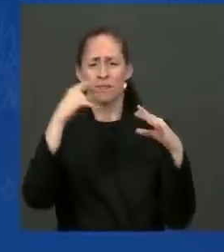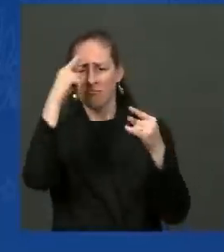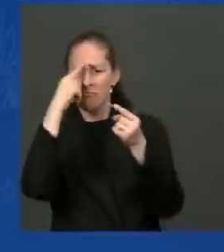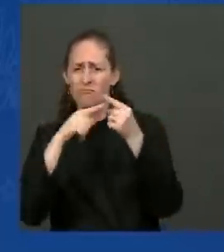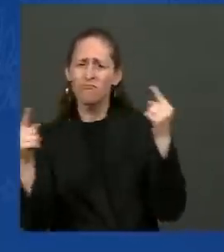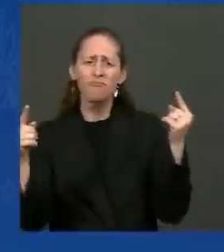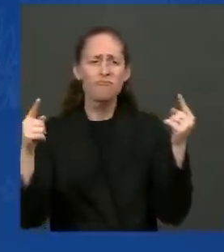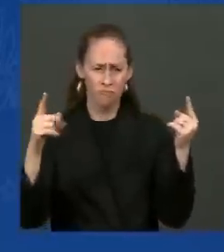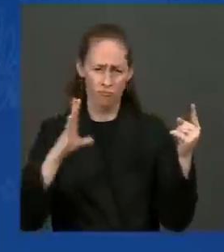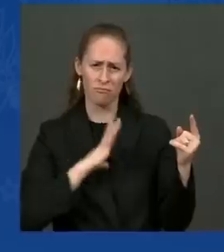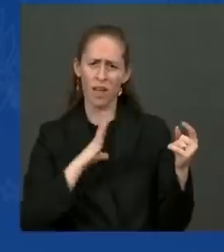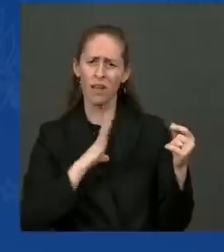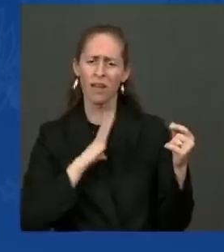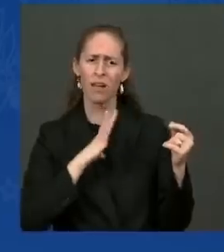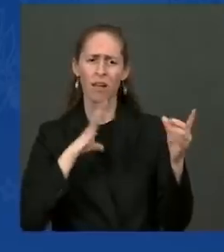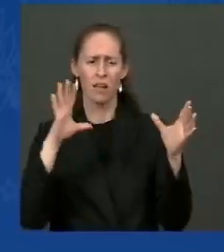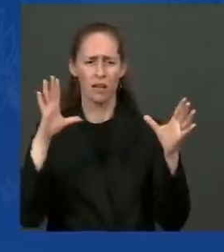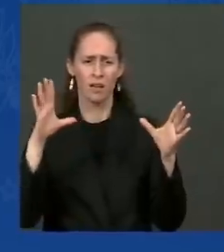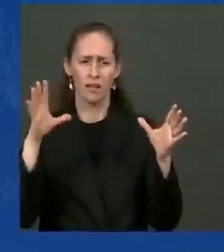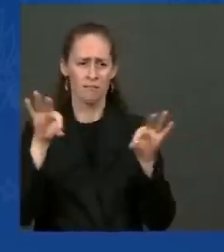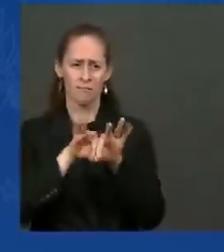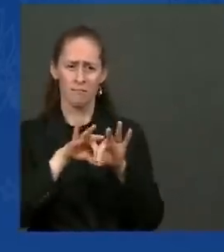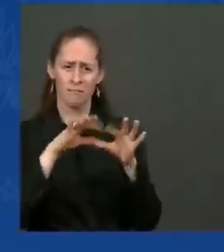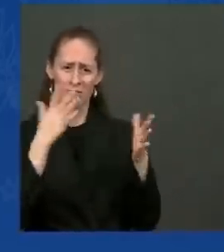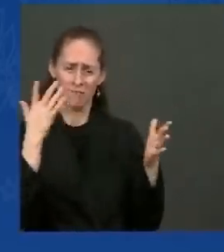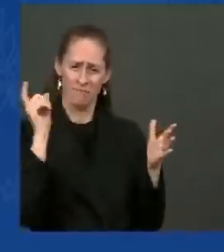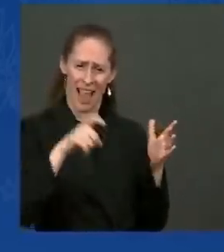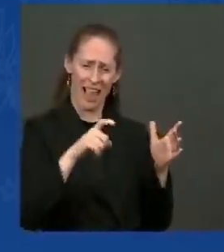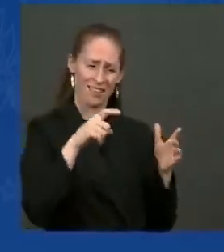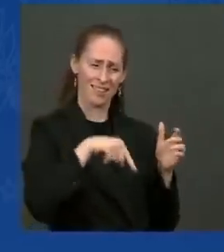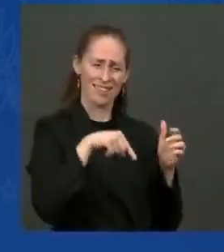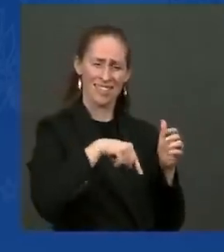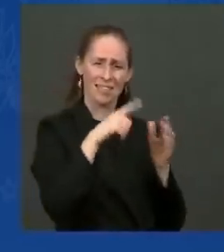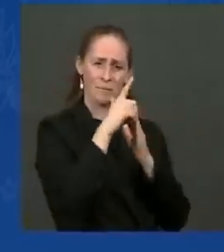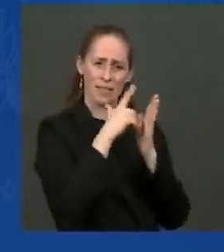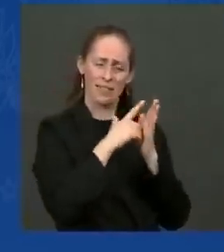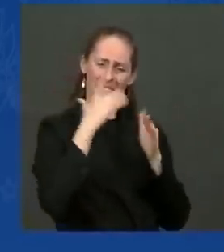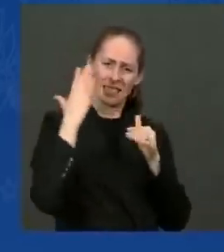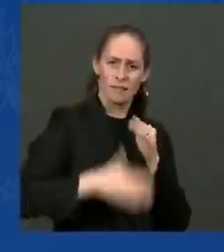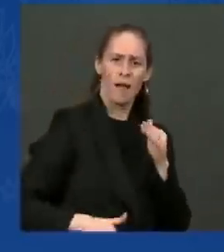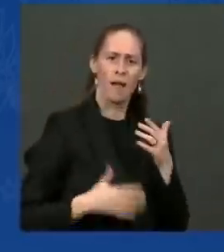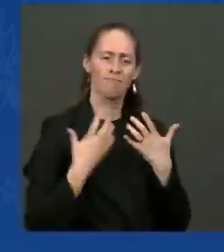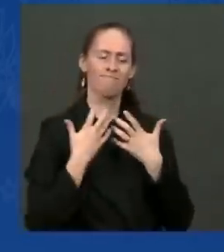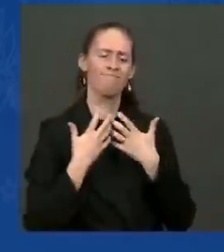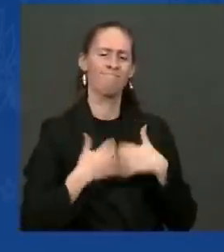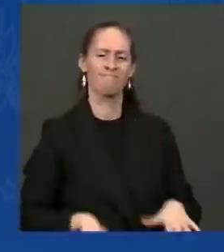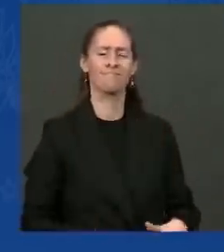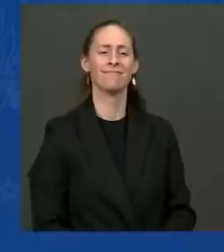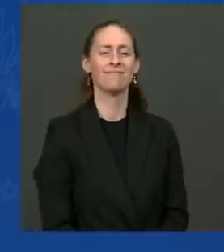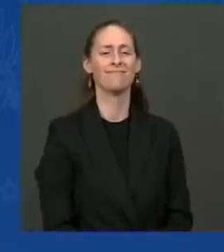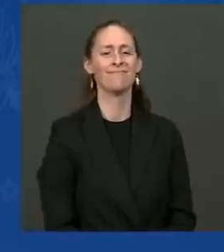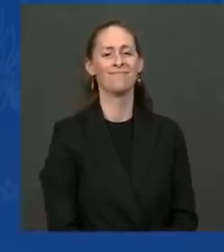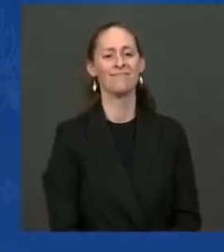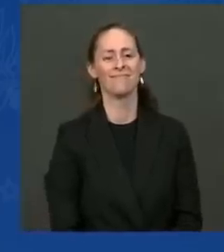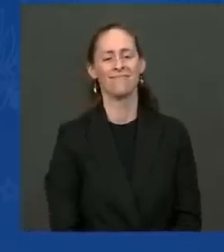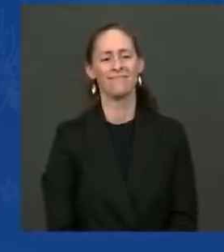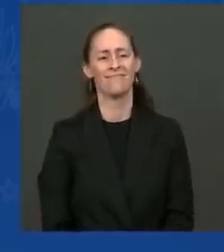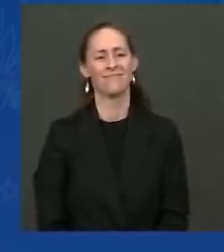in the service of getting this bill done. And here is what I know to be true, Mr. President.